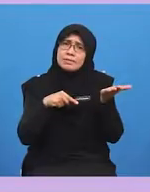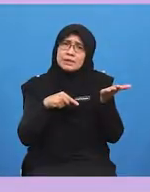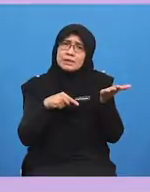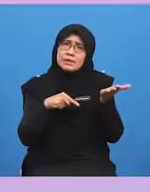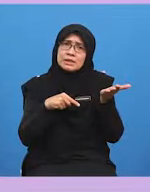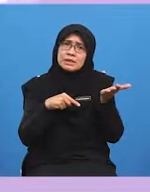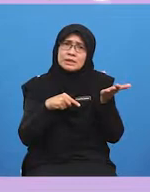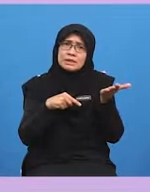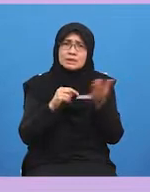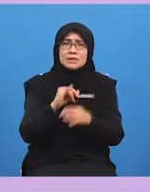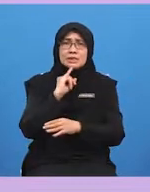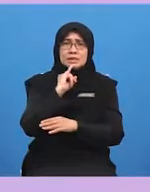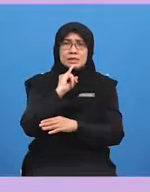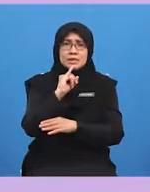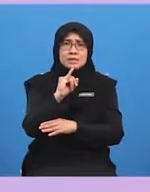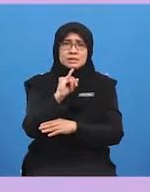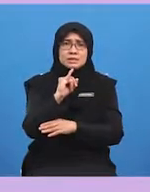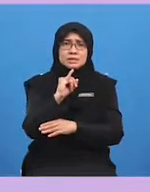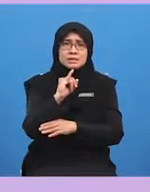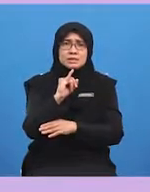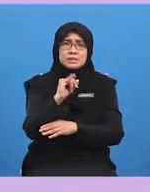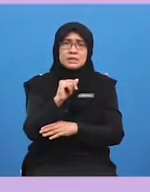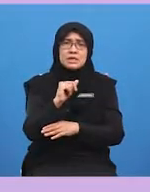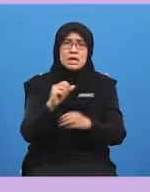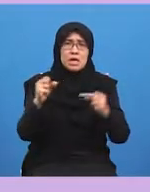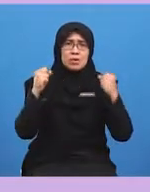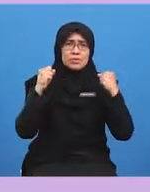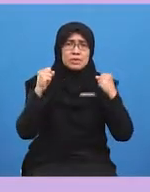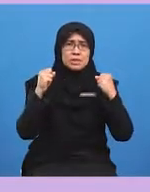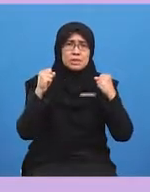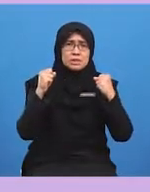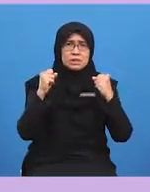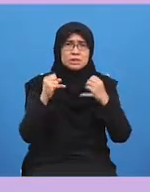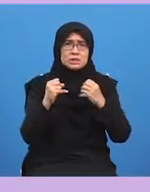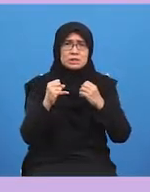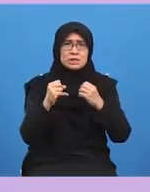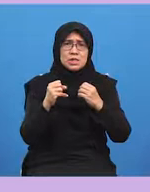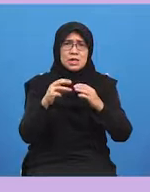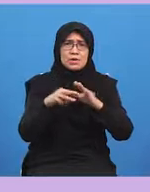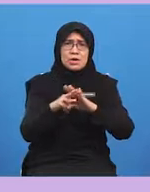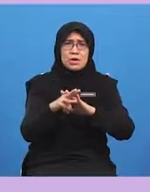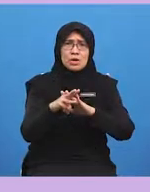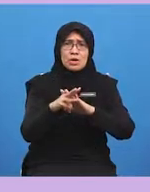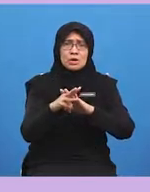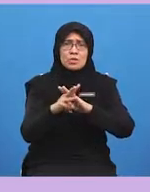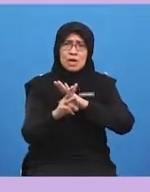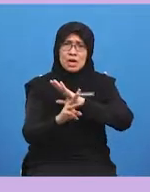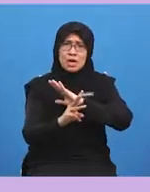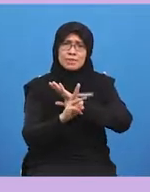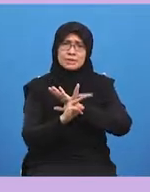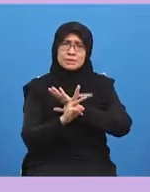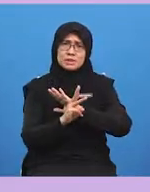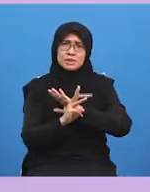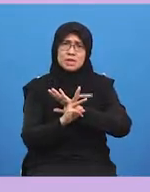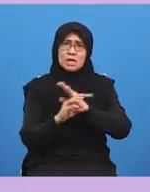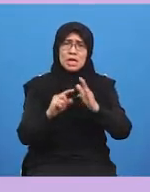fitness infusion is pretty much the fitness industry way of beating water and when it comes